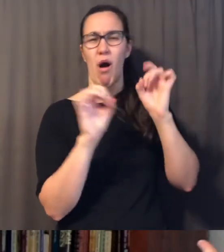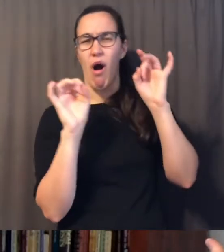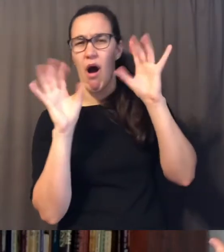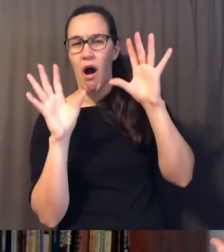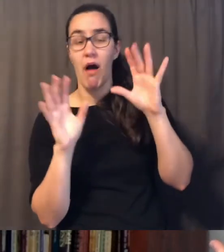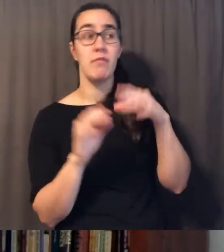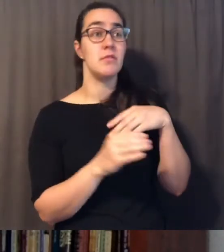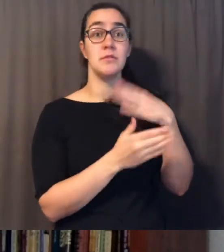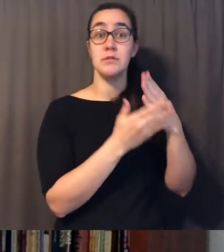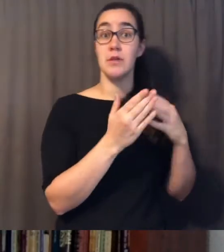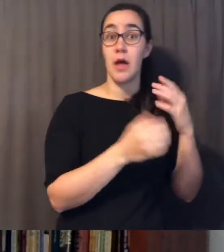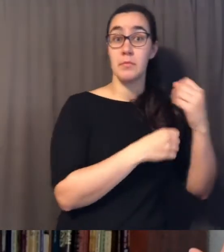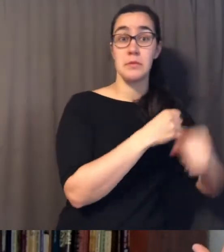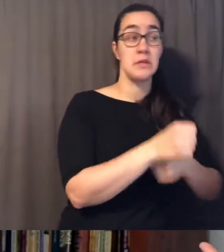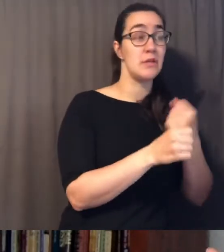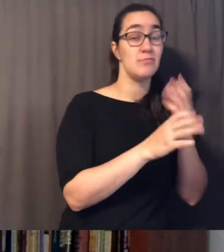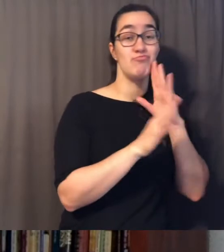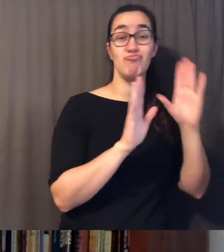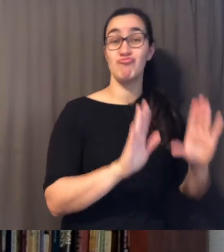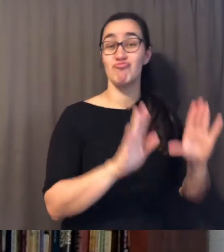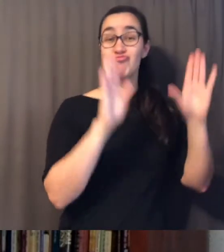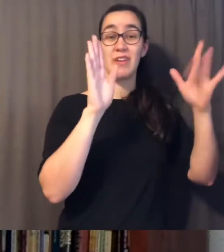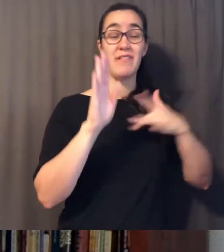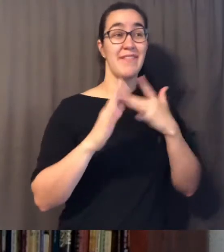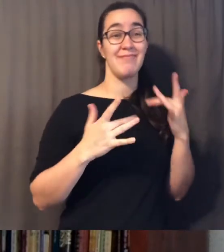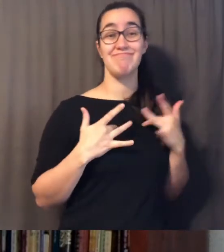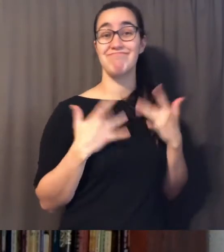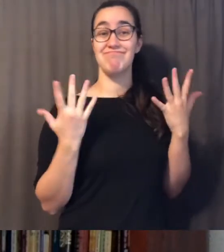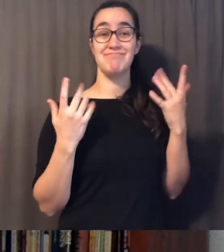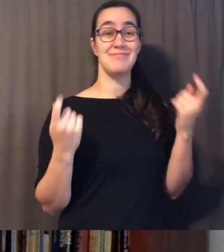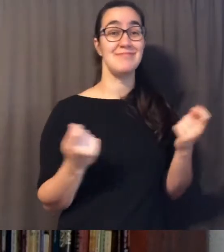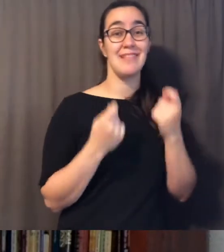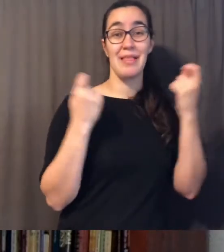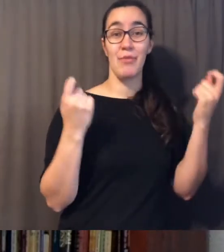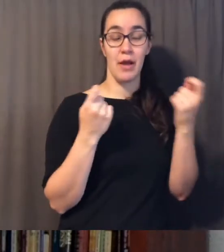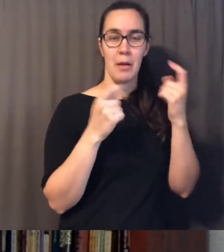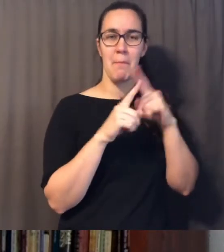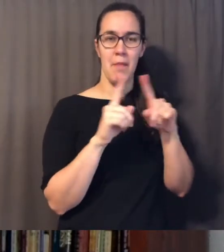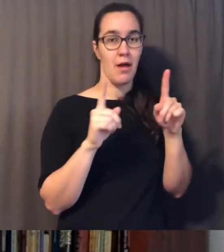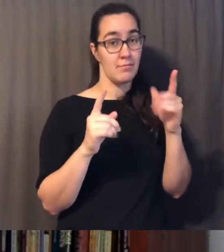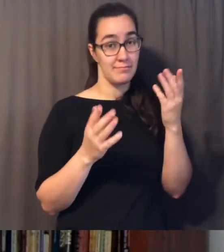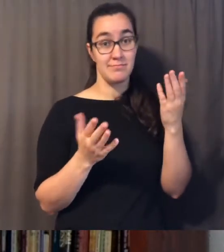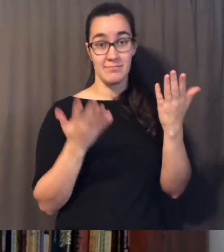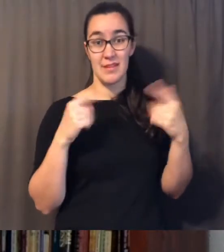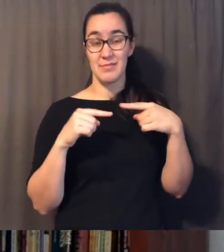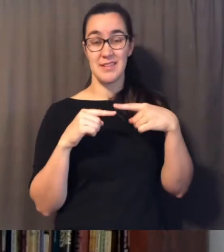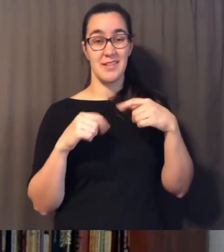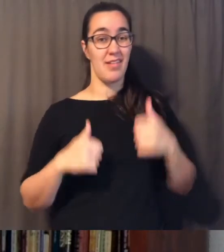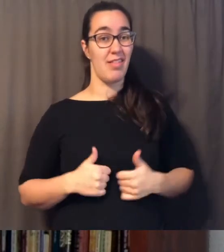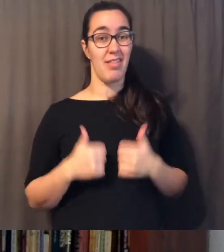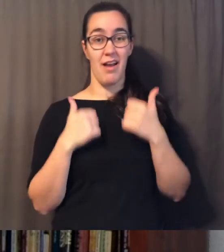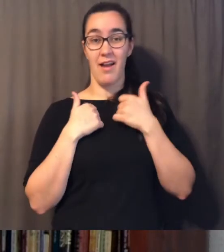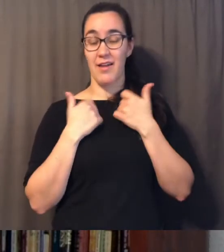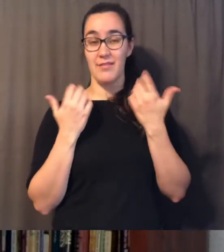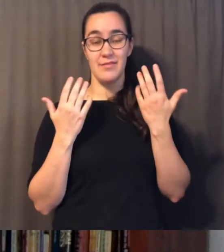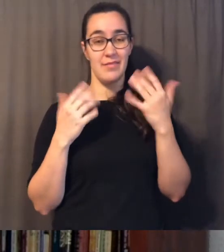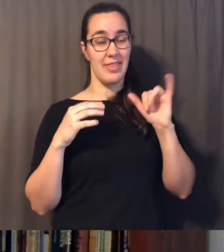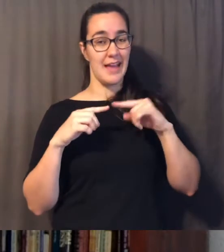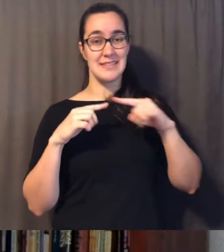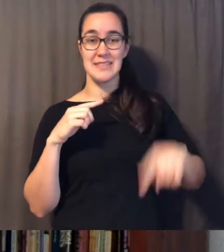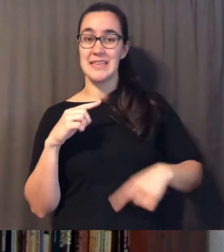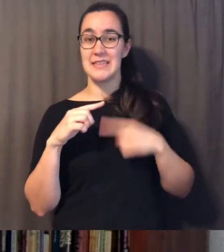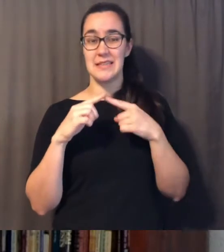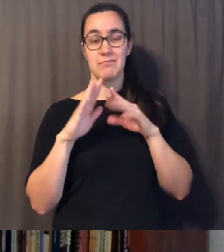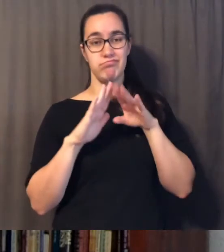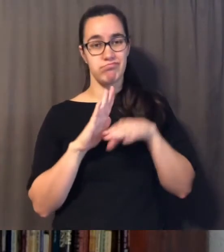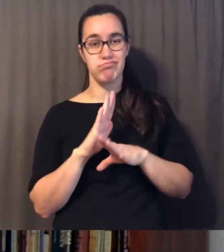and they were coming just full of joy to celebrate but i dare bet that there were seasons of life in years that they were